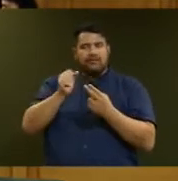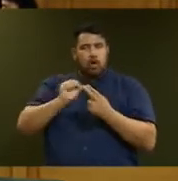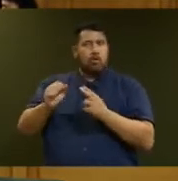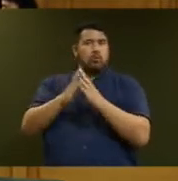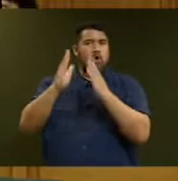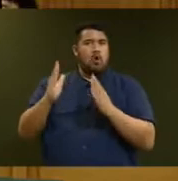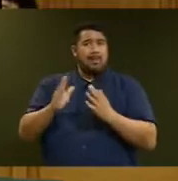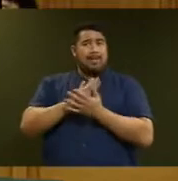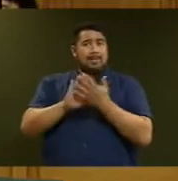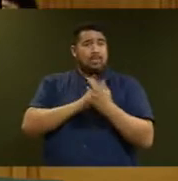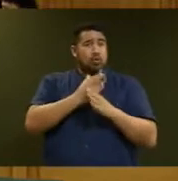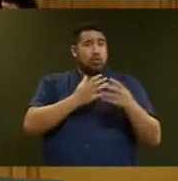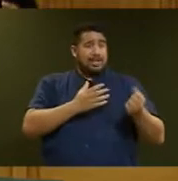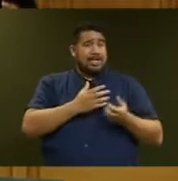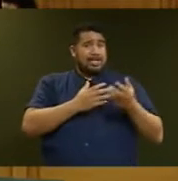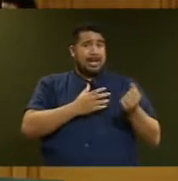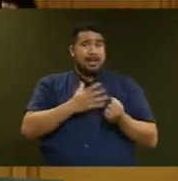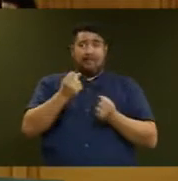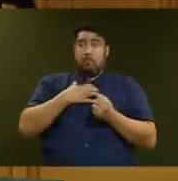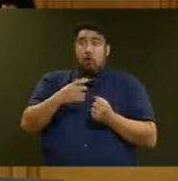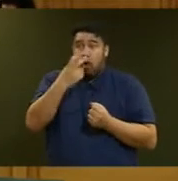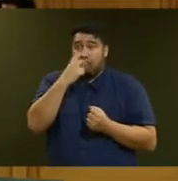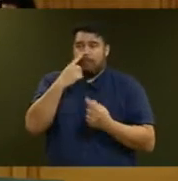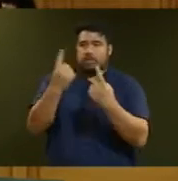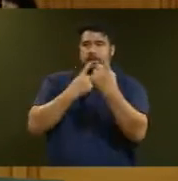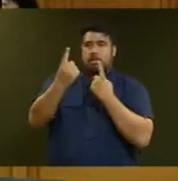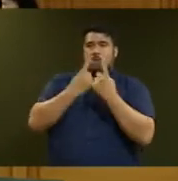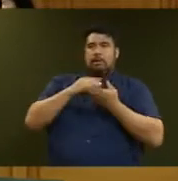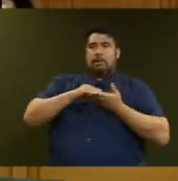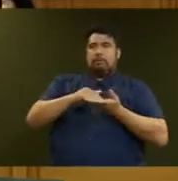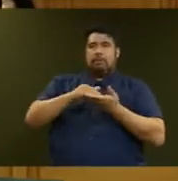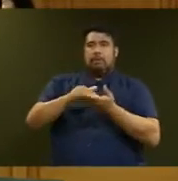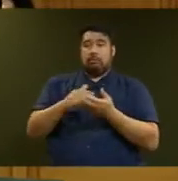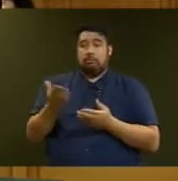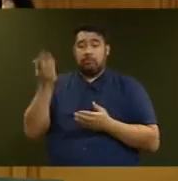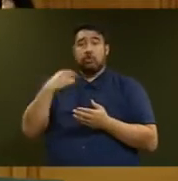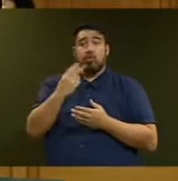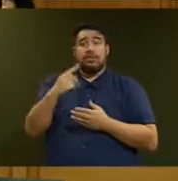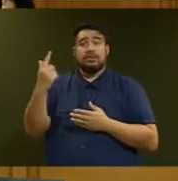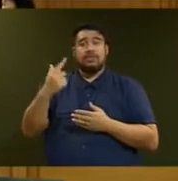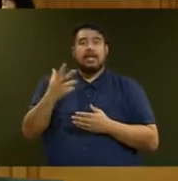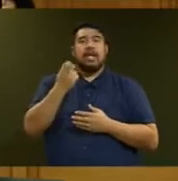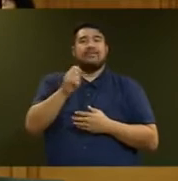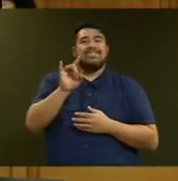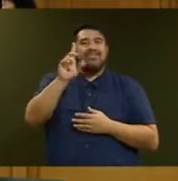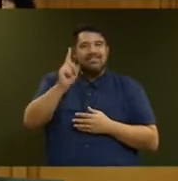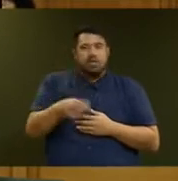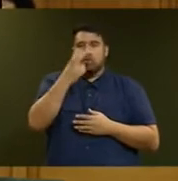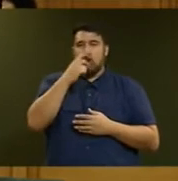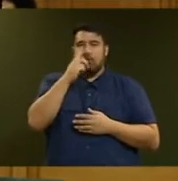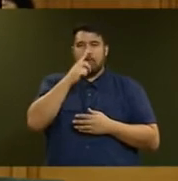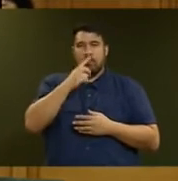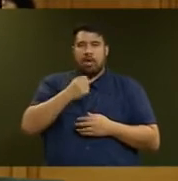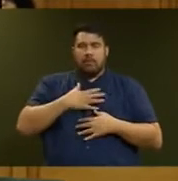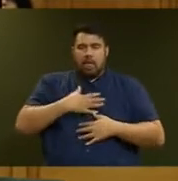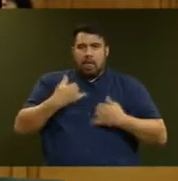the country with hardship needs. In 2016-17 almost 10,000 seniors suffered from pneumonia and that doesn't take